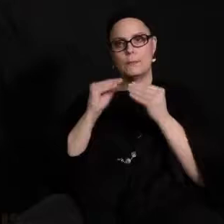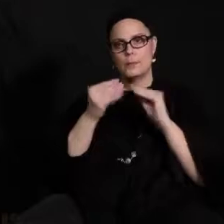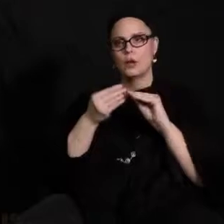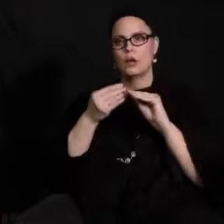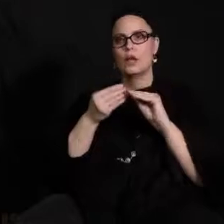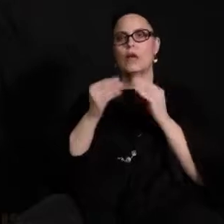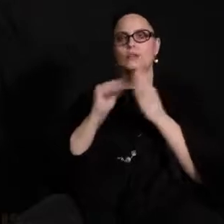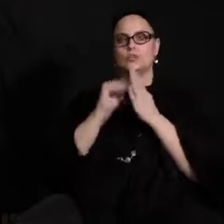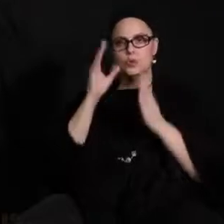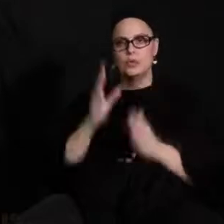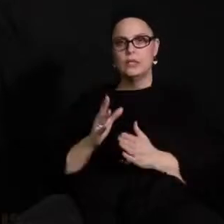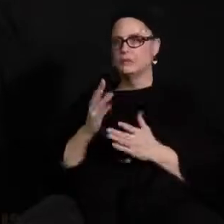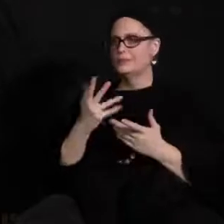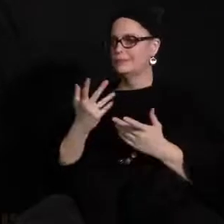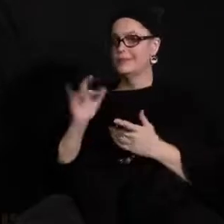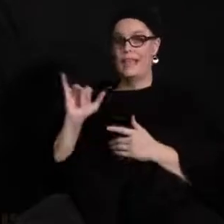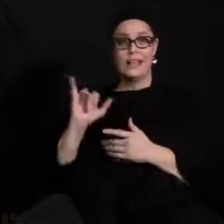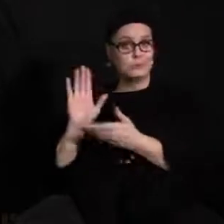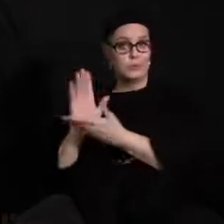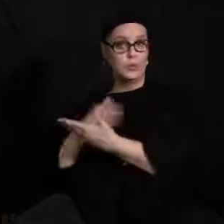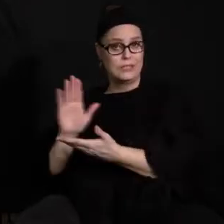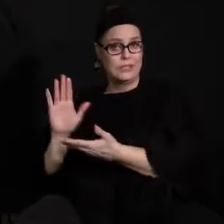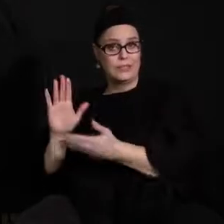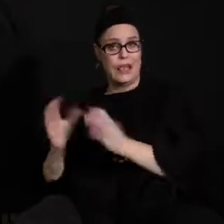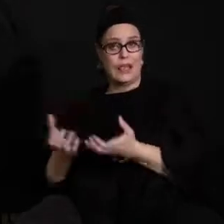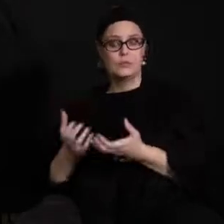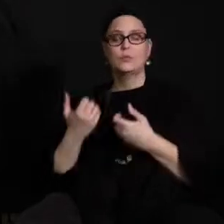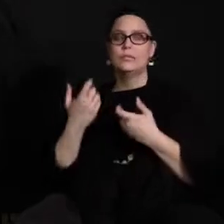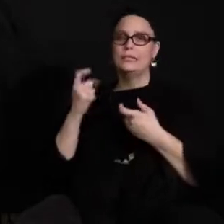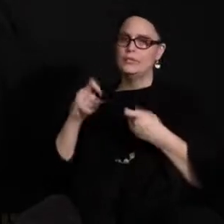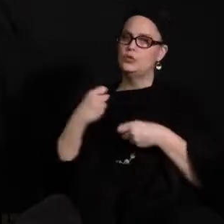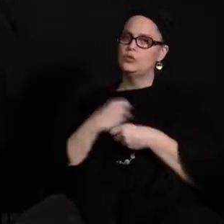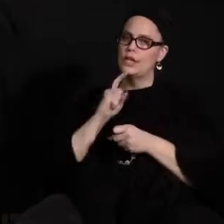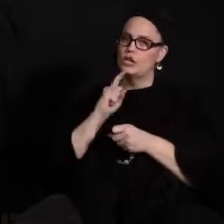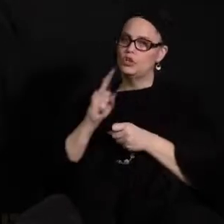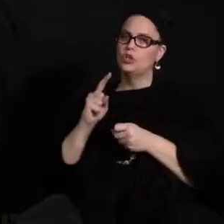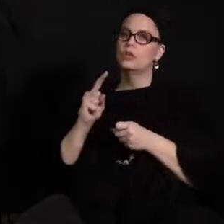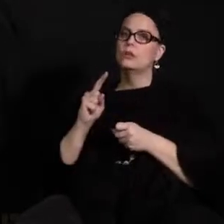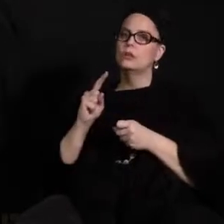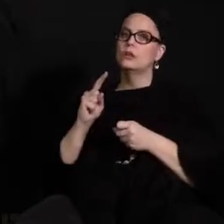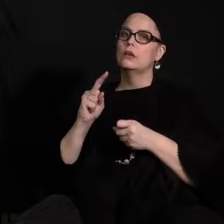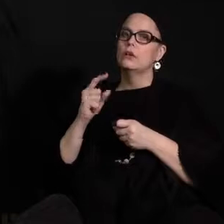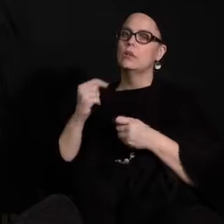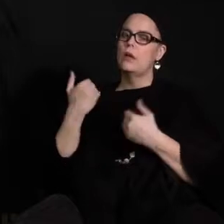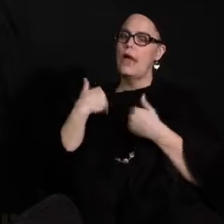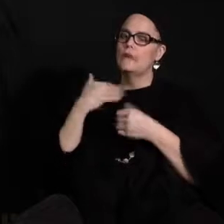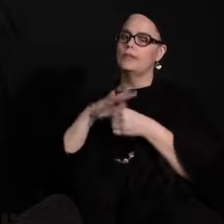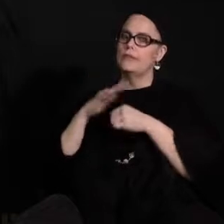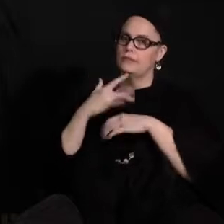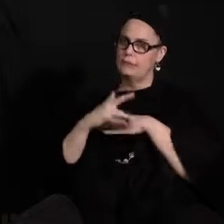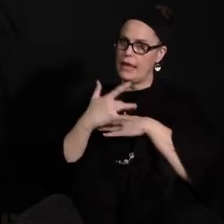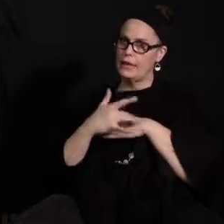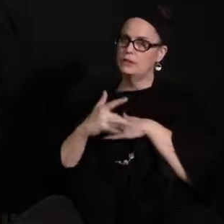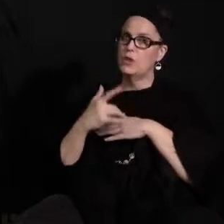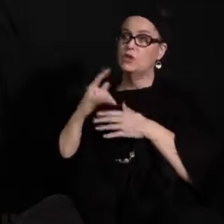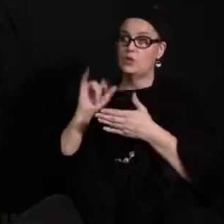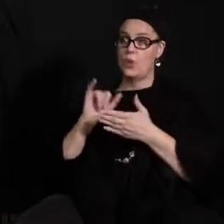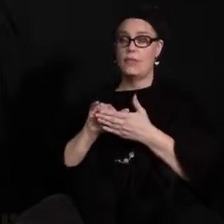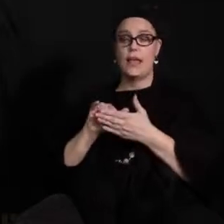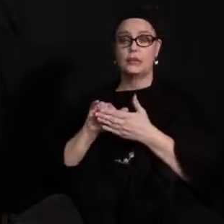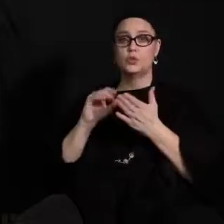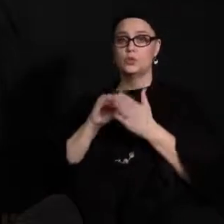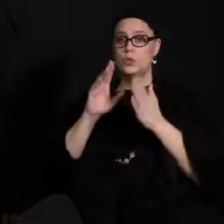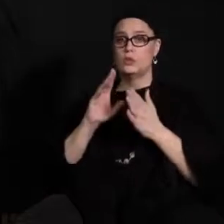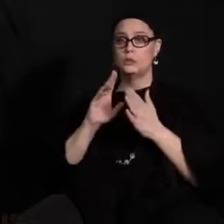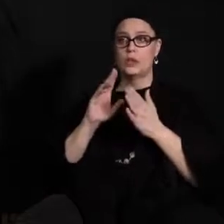music or whatever the class might be we want to make sure kids can be spaced out and uh we can be ready to receive our students on day one of in-person